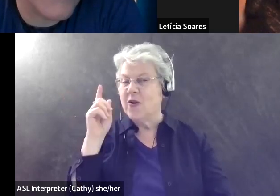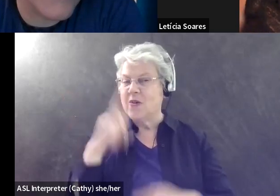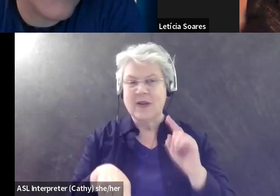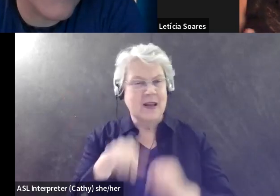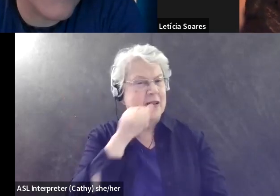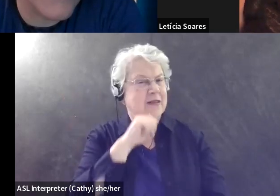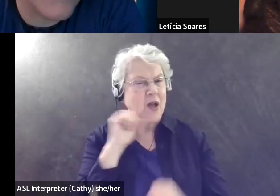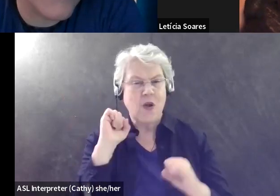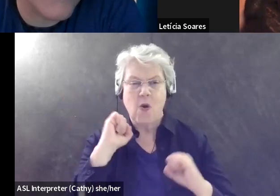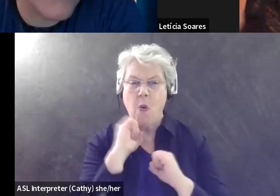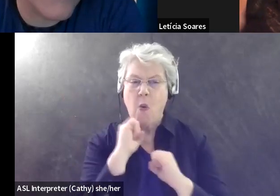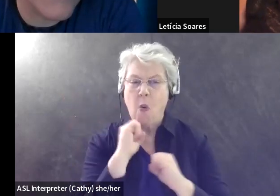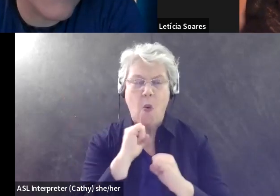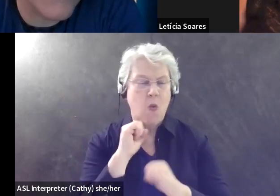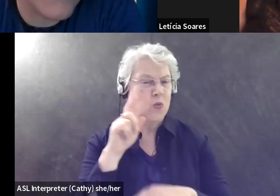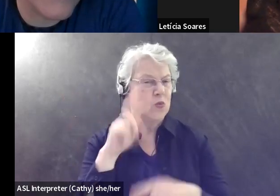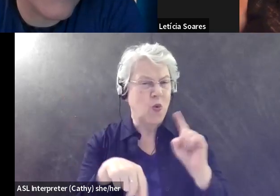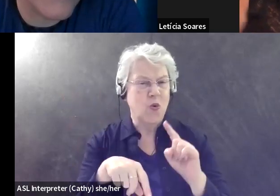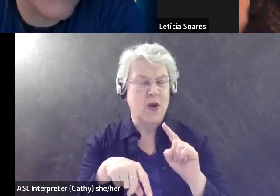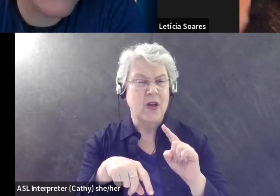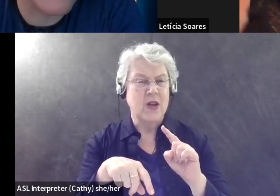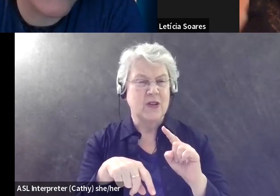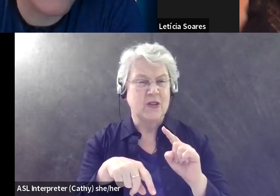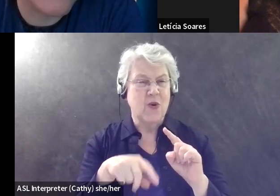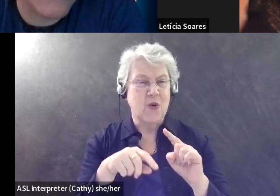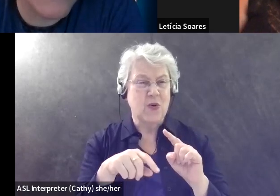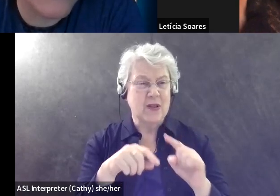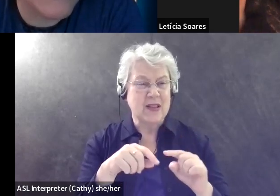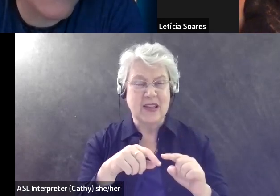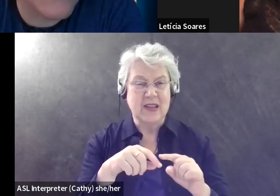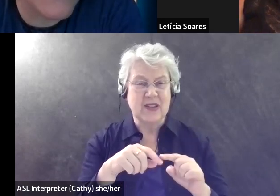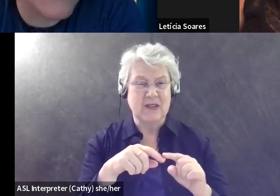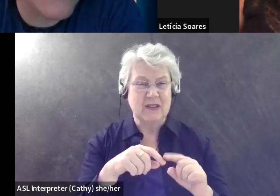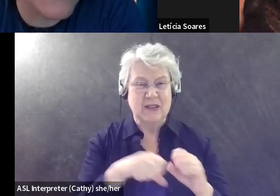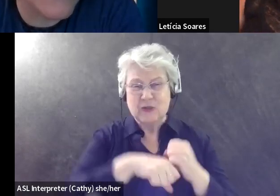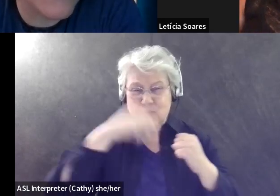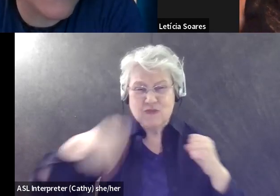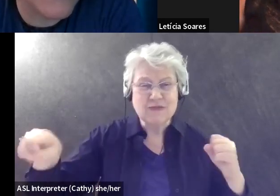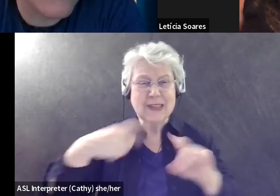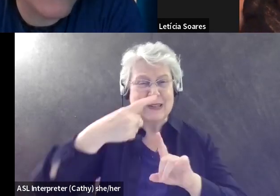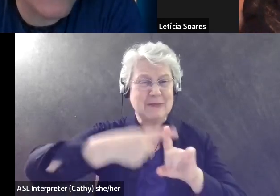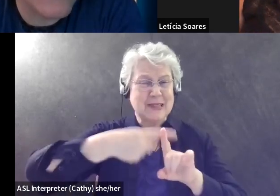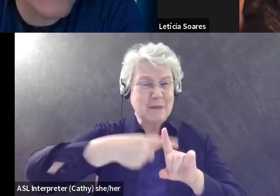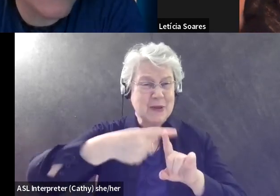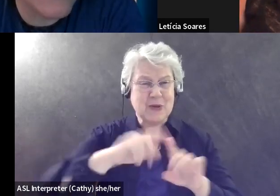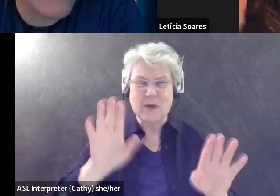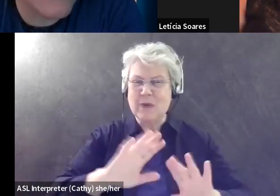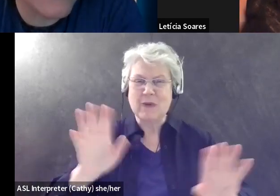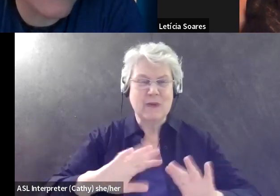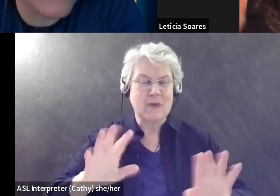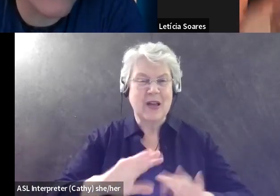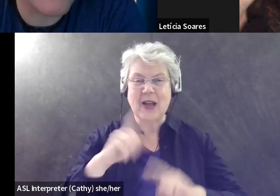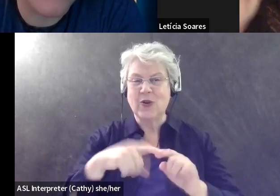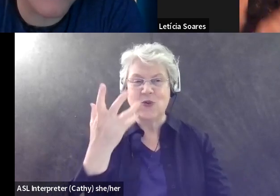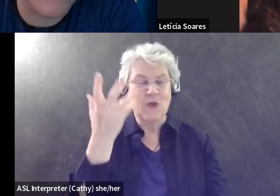well. The heat is just the extreme temperature range is, uh, it's very uncomfortable. So just no burning outside.